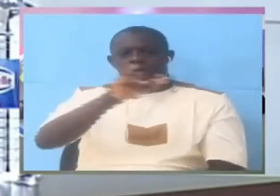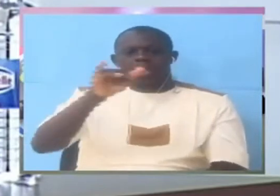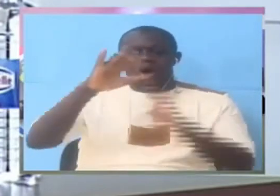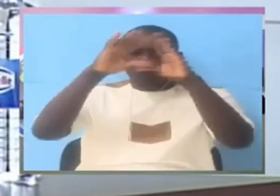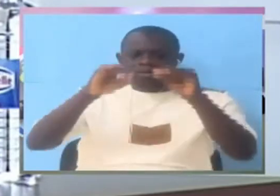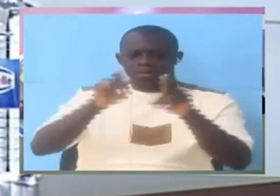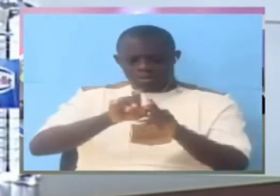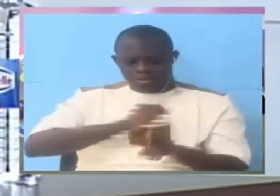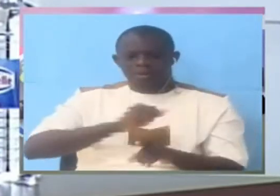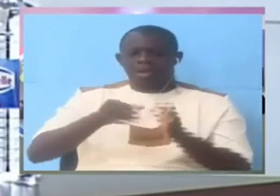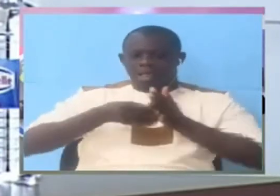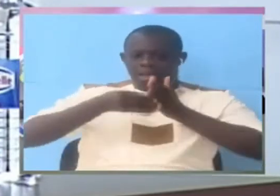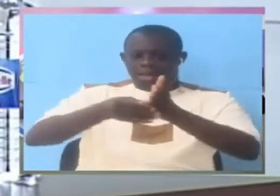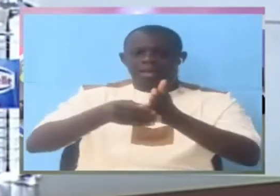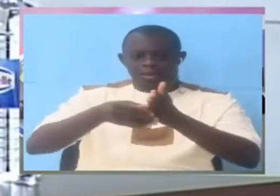salmina drama